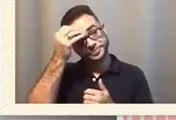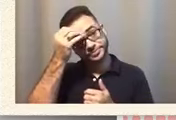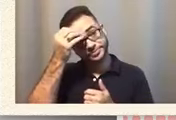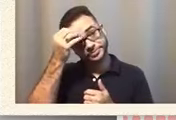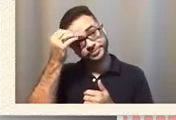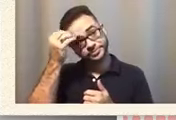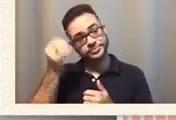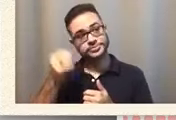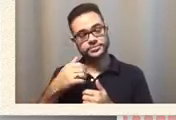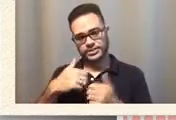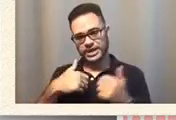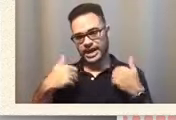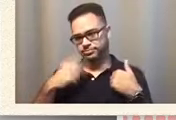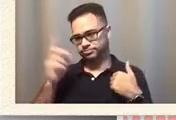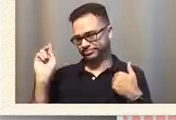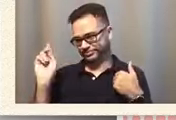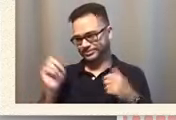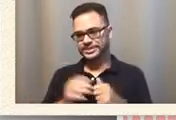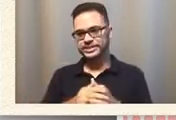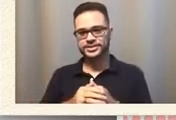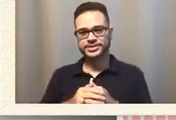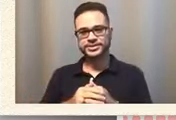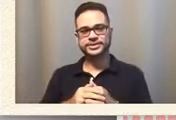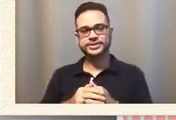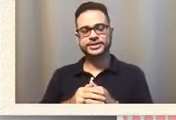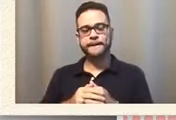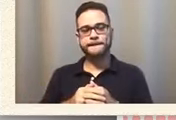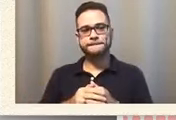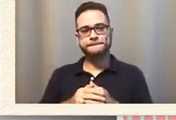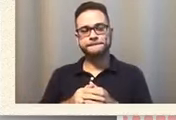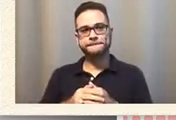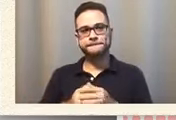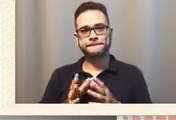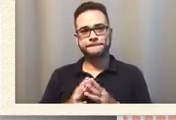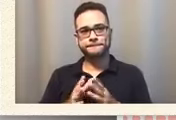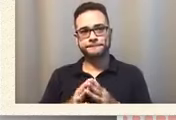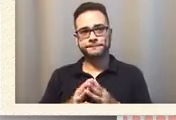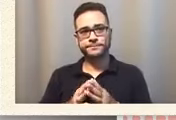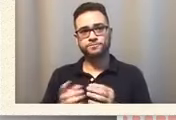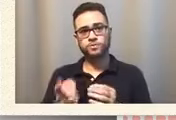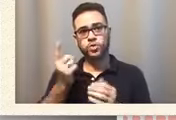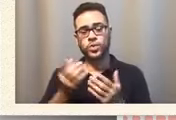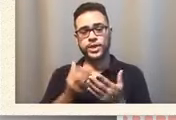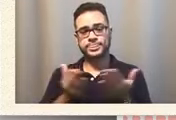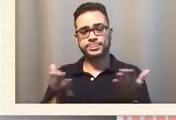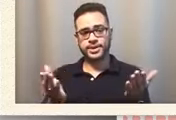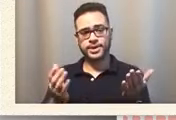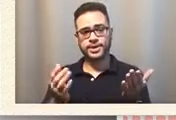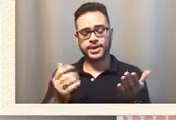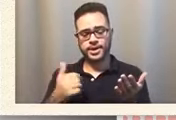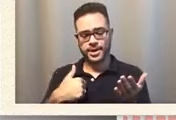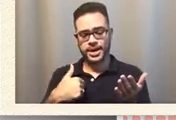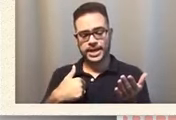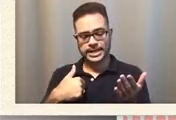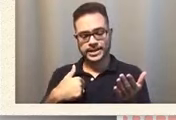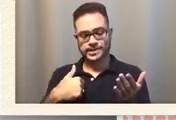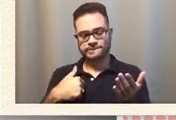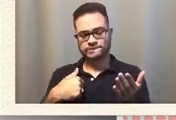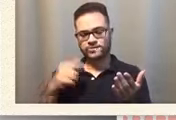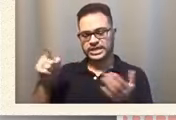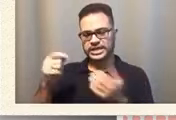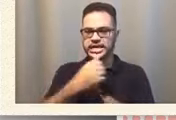there i miss just fashion but uh one of the things that that i he loves the outdoors